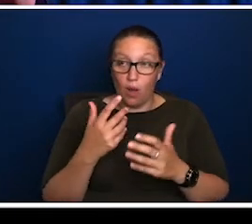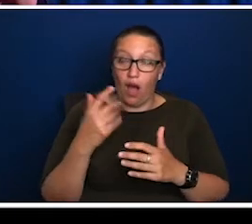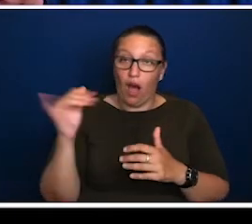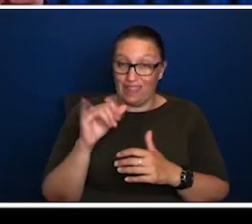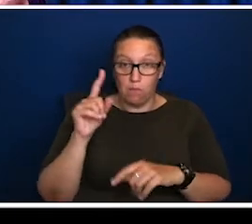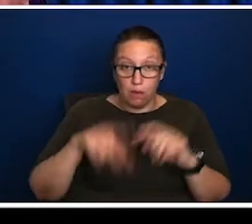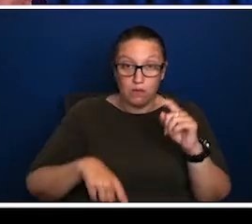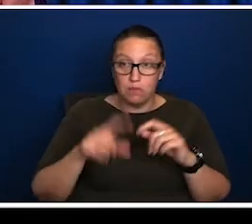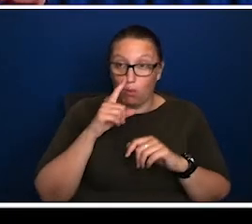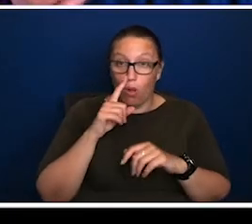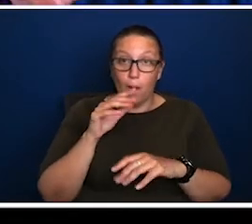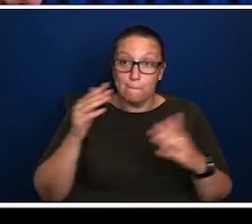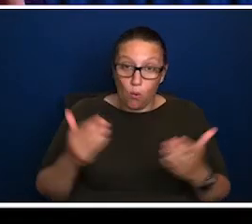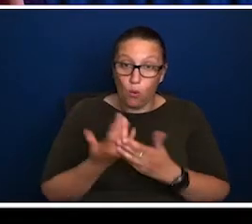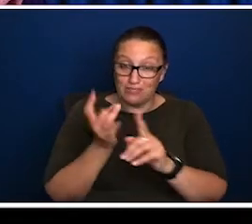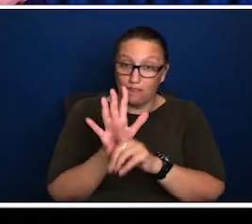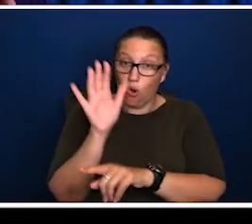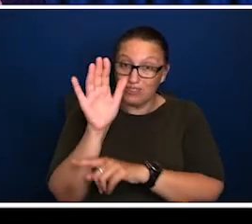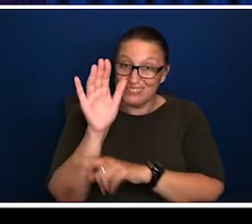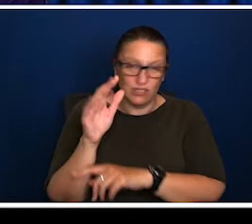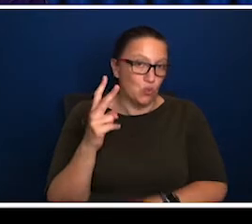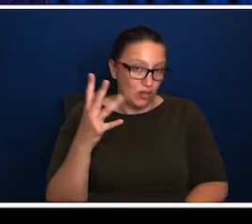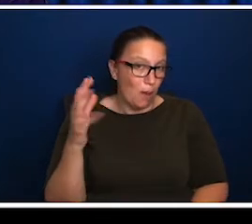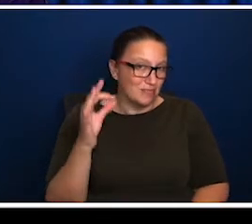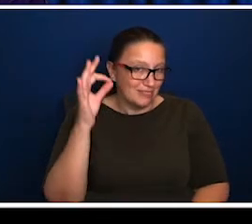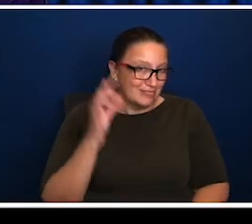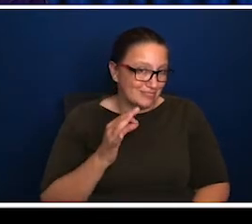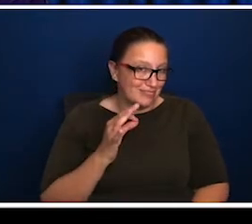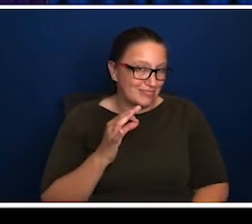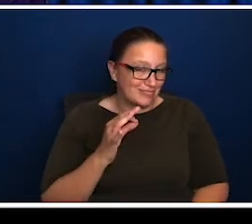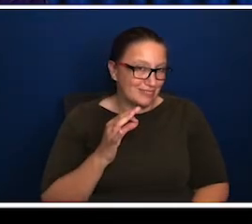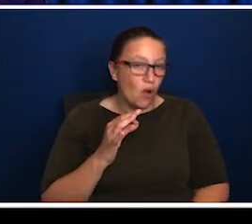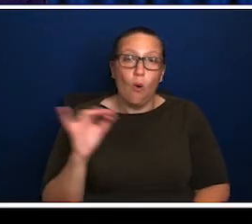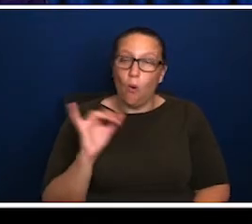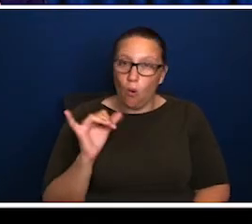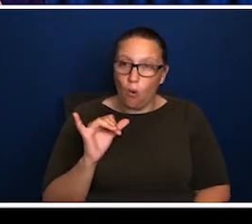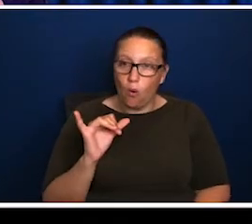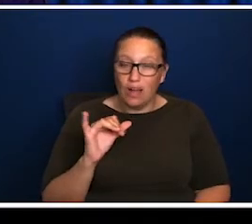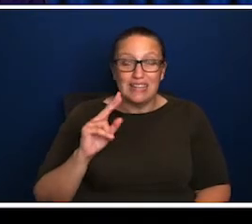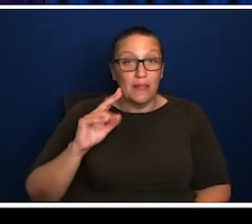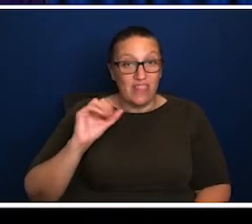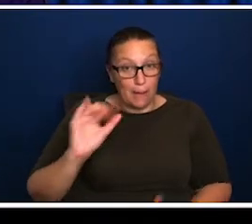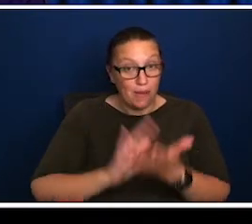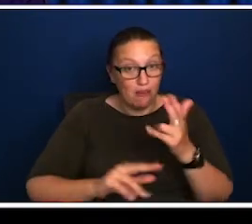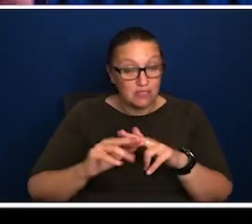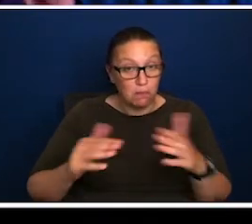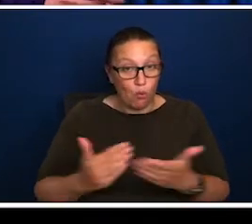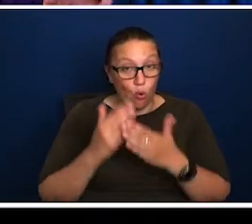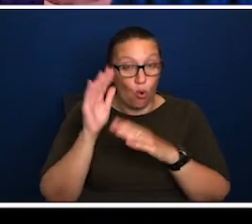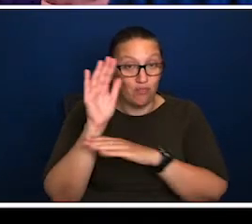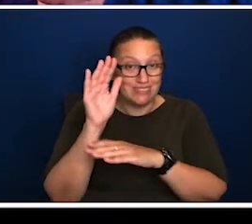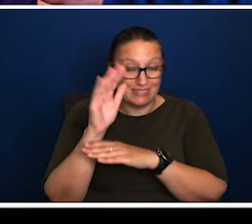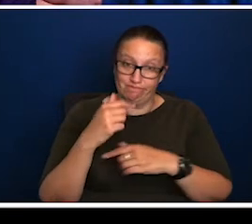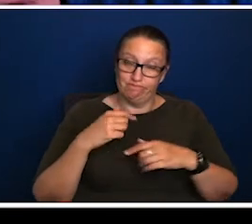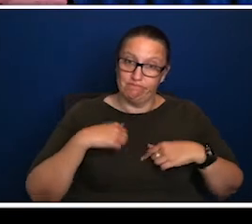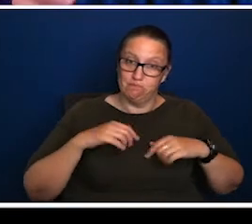29 point something are born overseas, a bit over 21%, uh, second generation. I, Australian born, but to